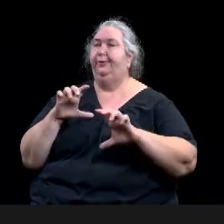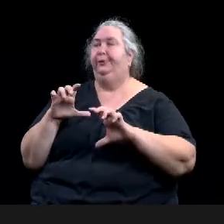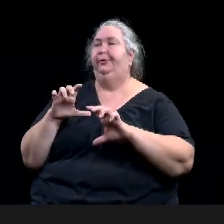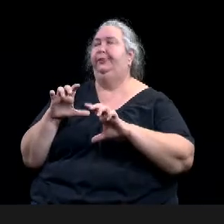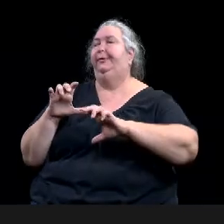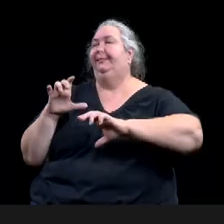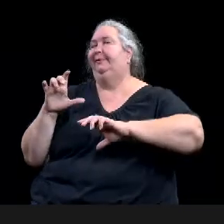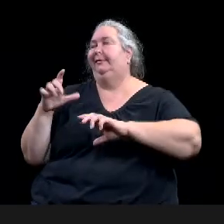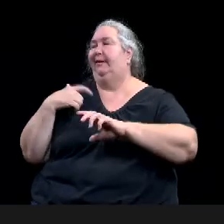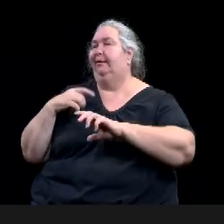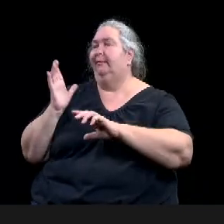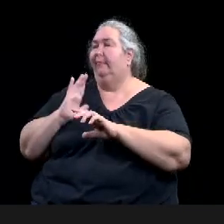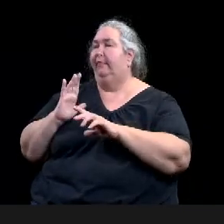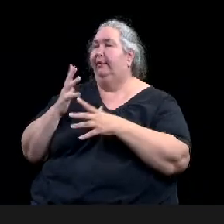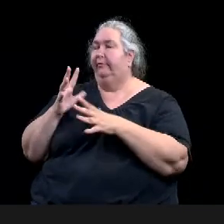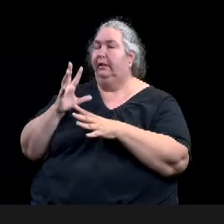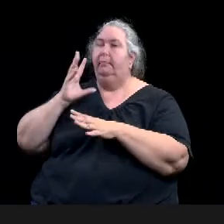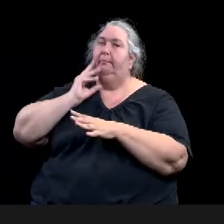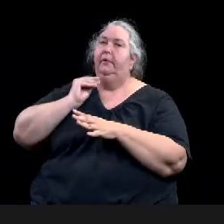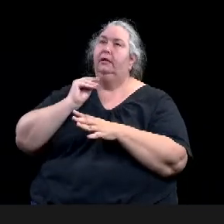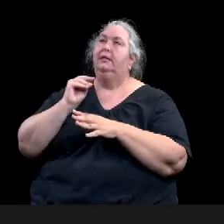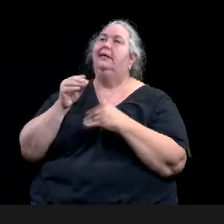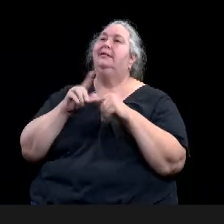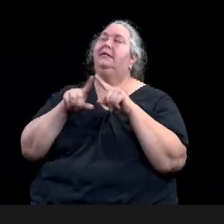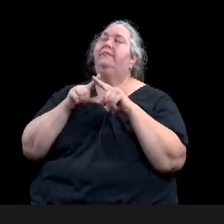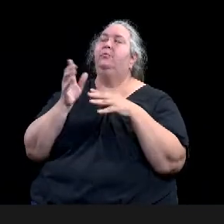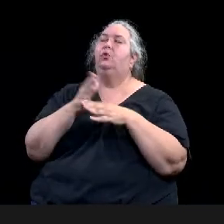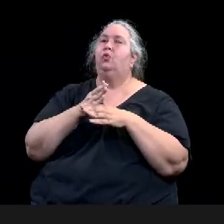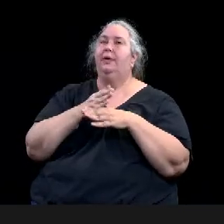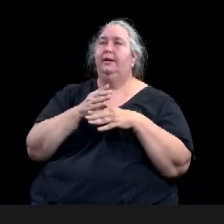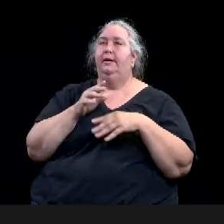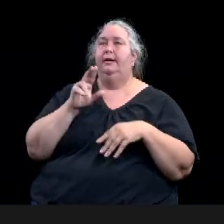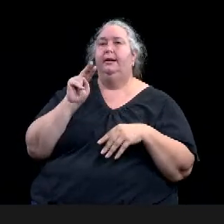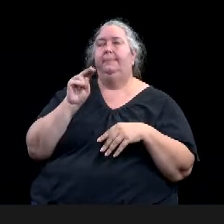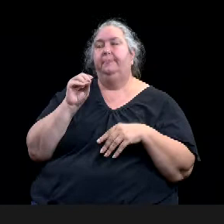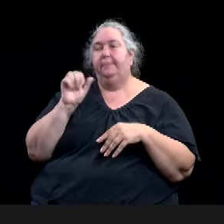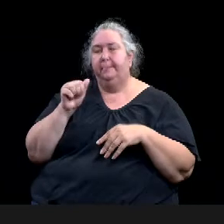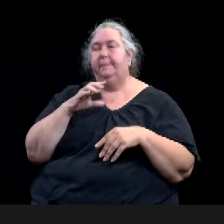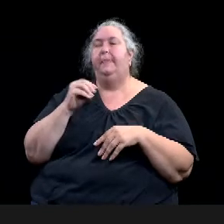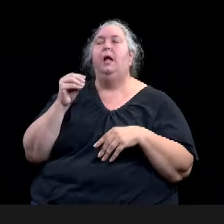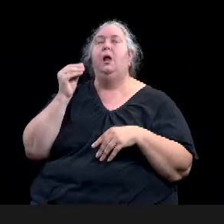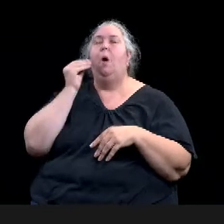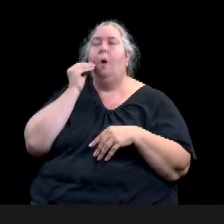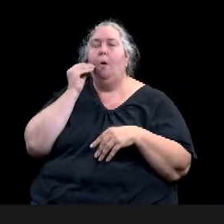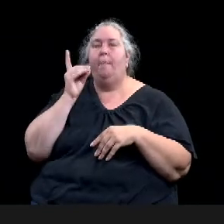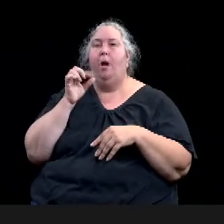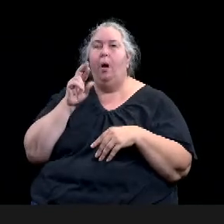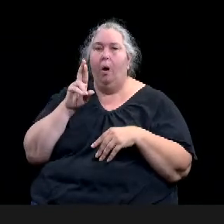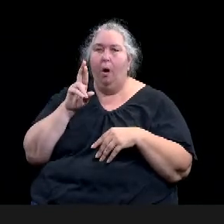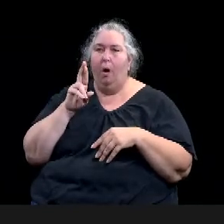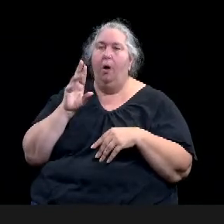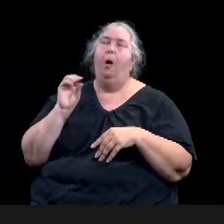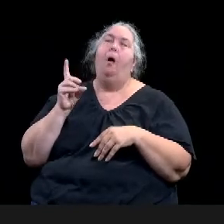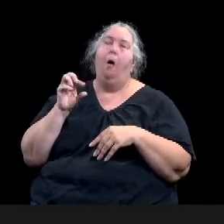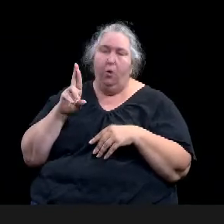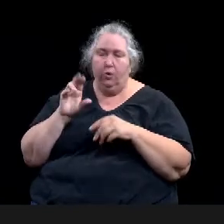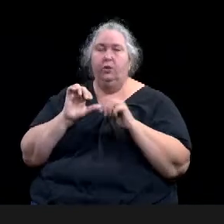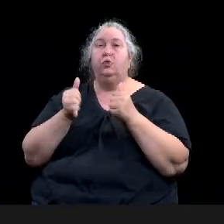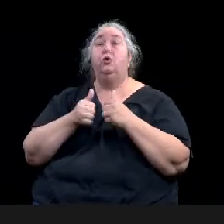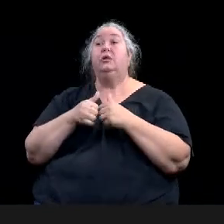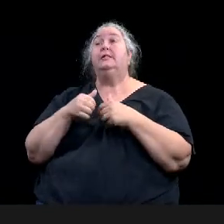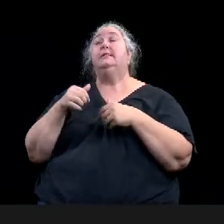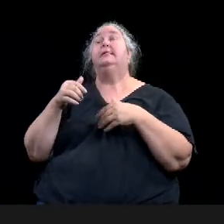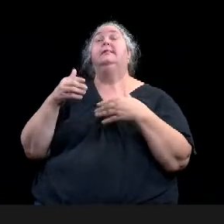Um, engagement for Waco works solely with neighborhood associations, which are more voluntary and informal